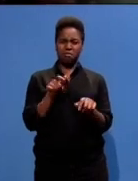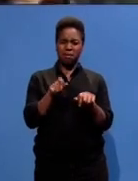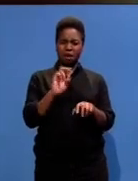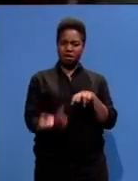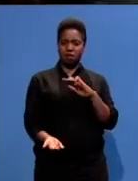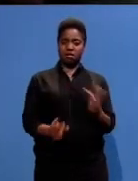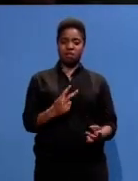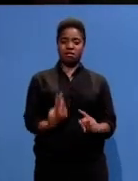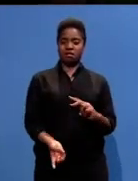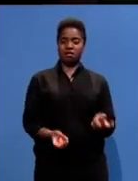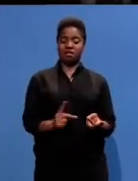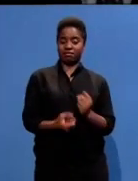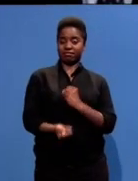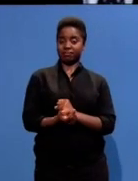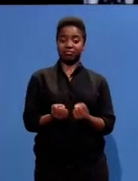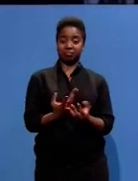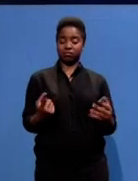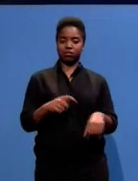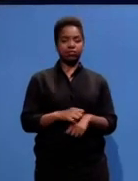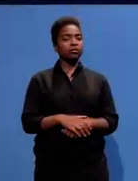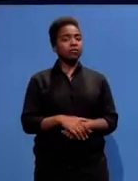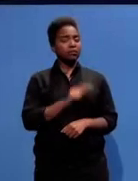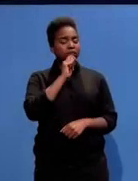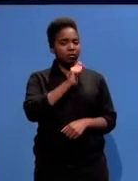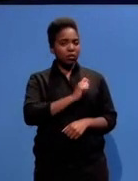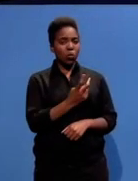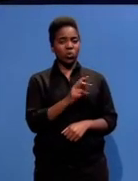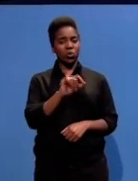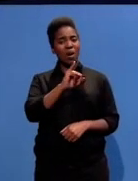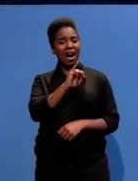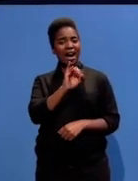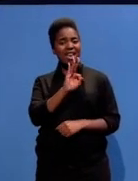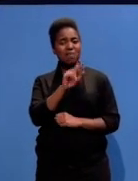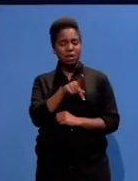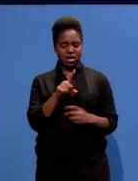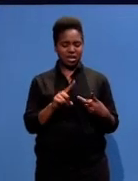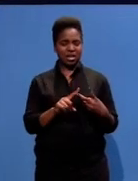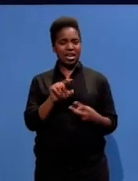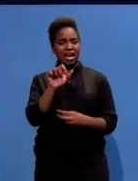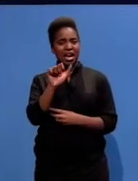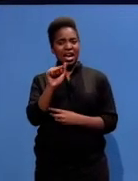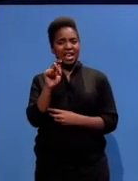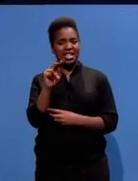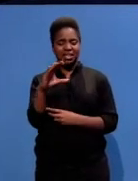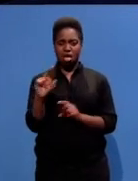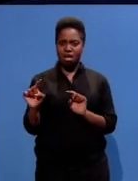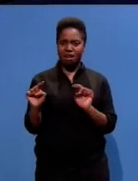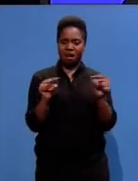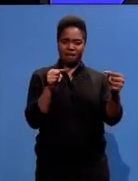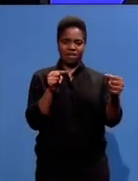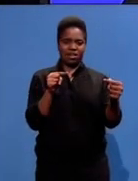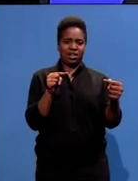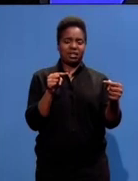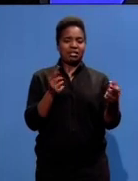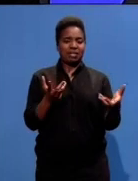the situation that he came into. There was a huge amount of IFP and ANC conflict, which obviously he